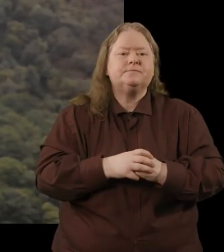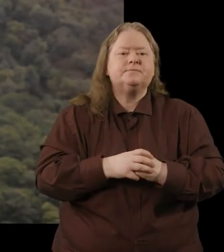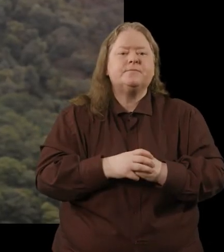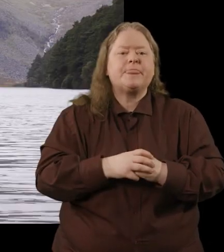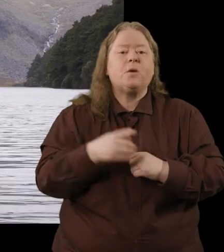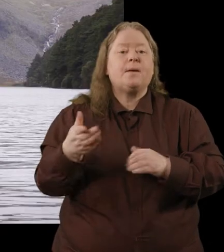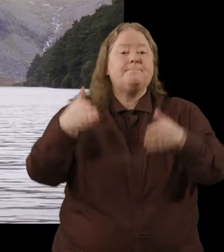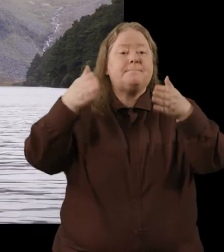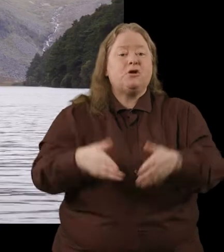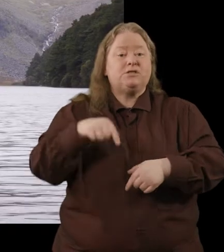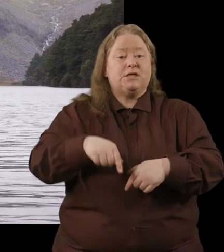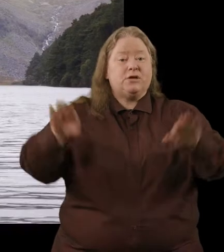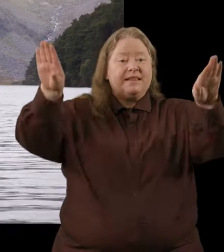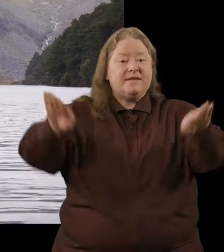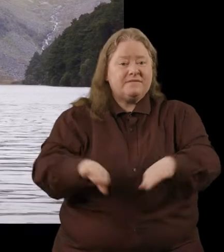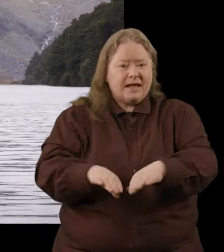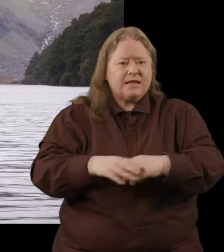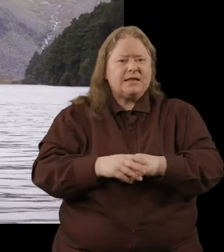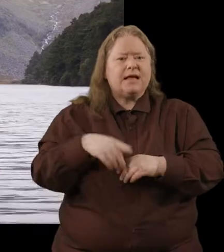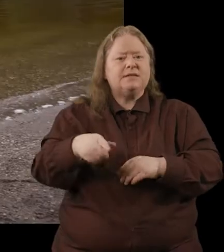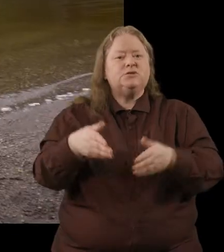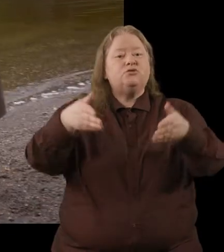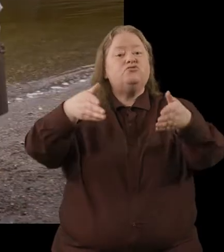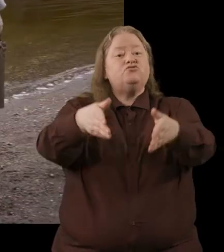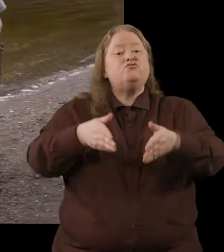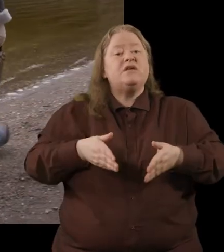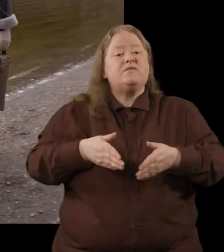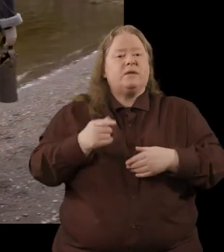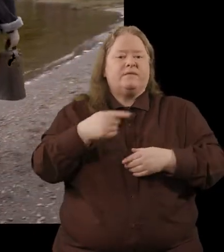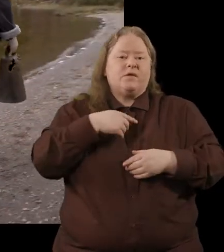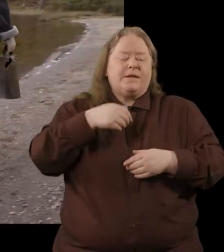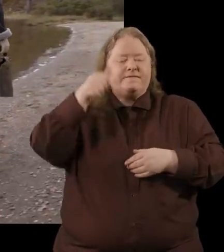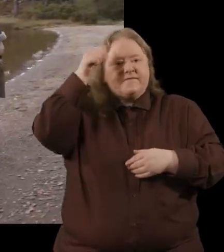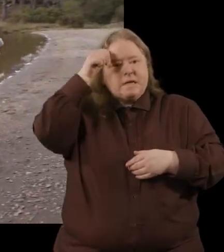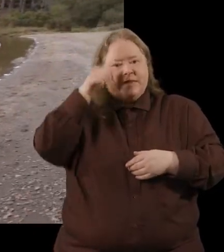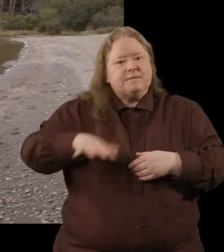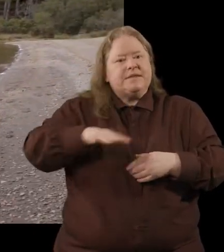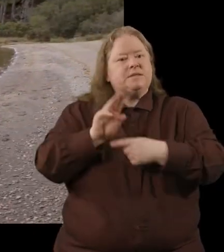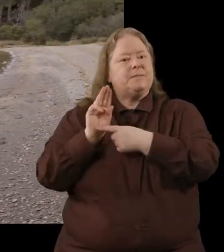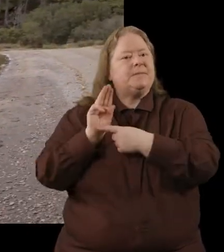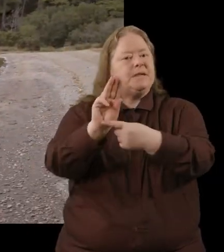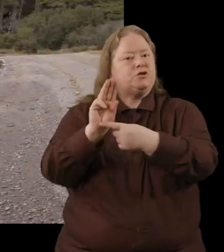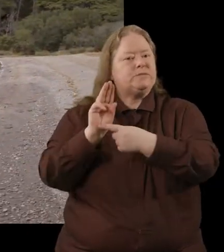He was buried here in the valley and his grave became a very famous place of pilgrimage.